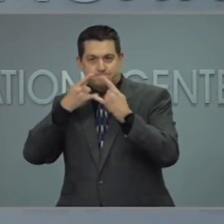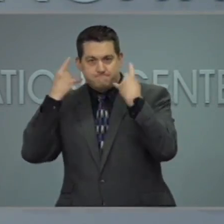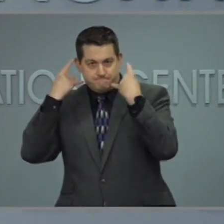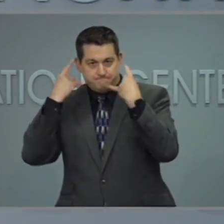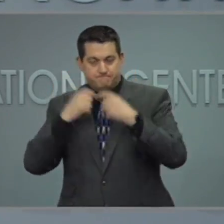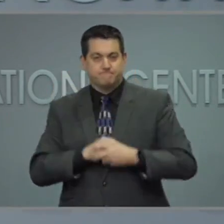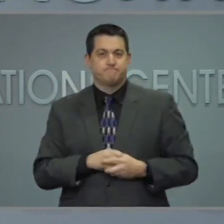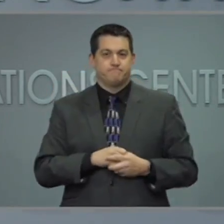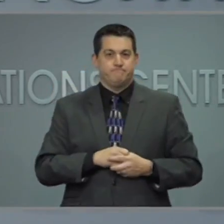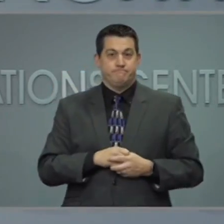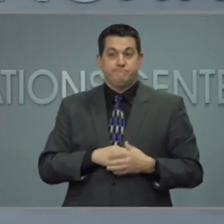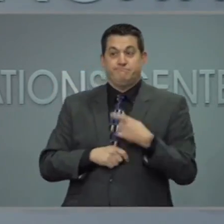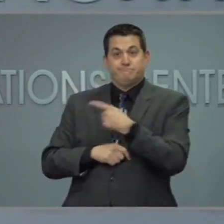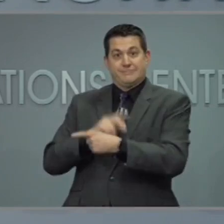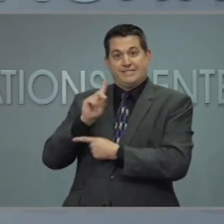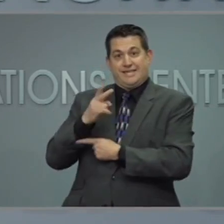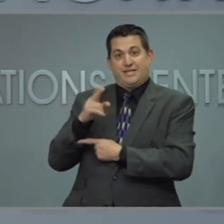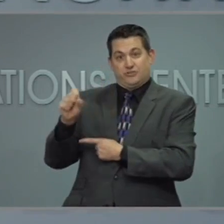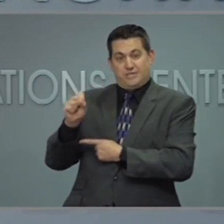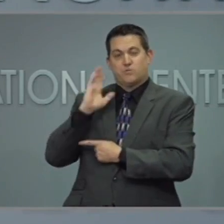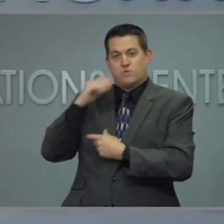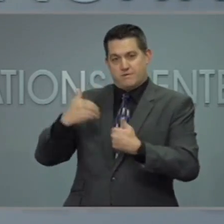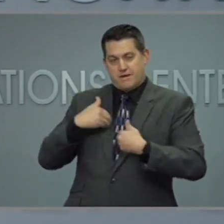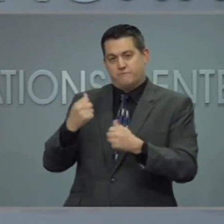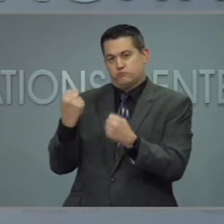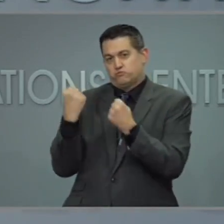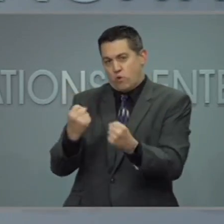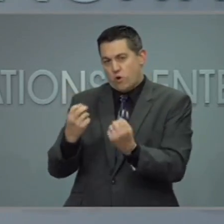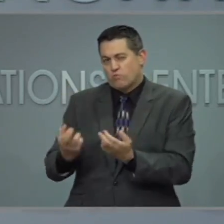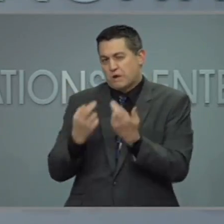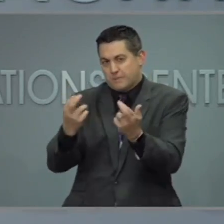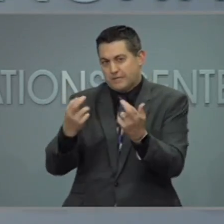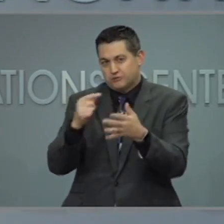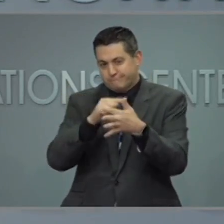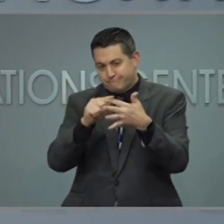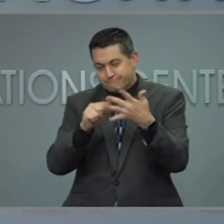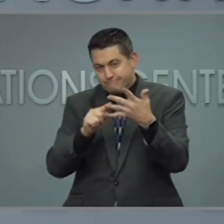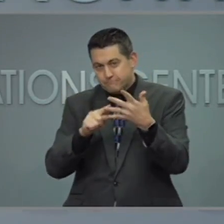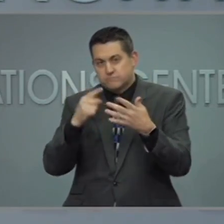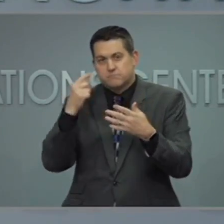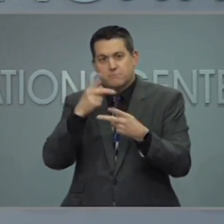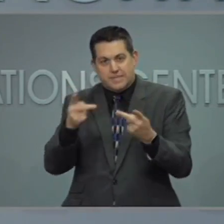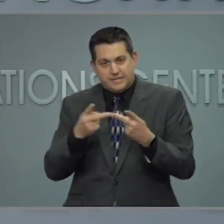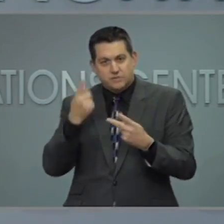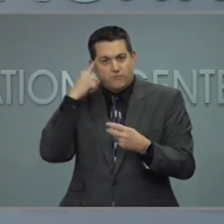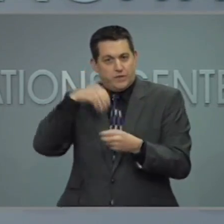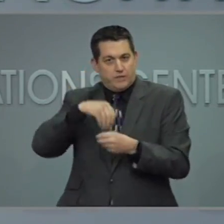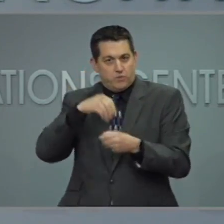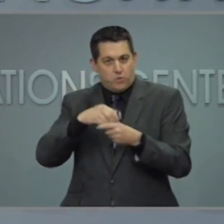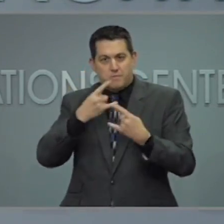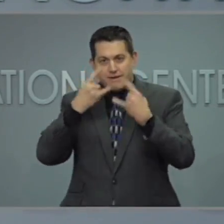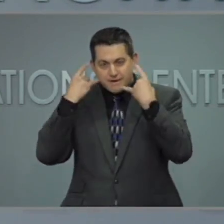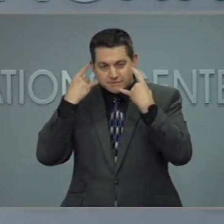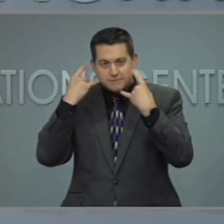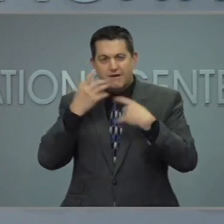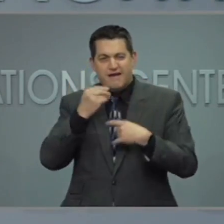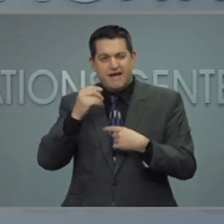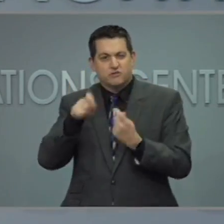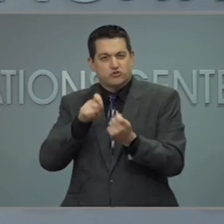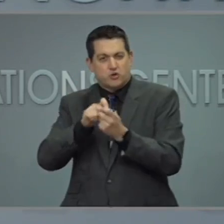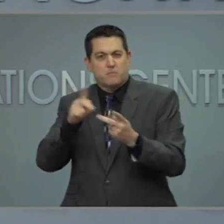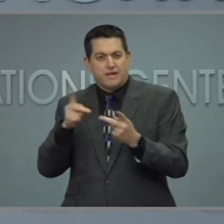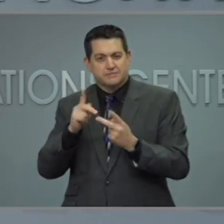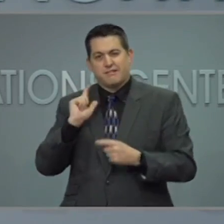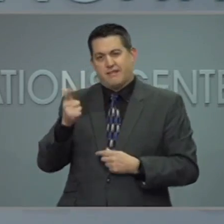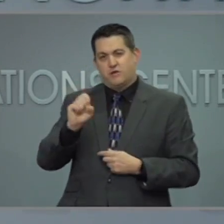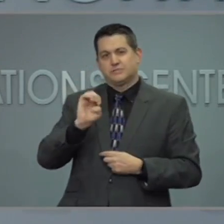recommendations by the Department of Health and Human Services for people to wear masks indoors in certain public places. And Secretary